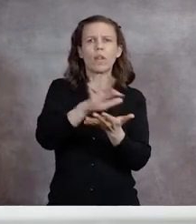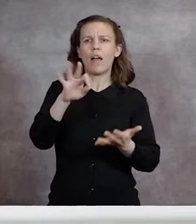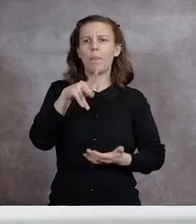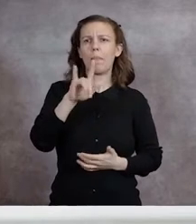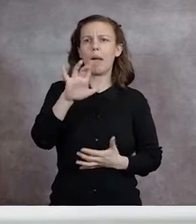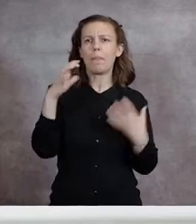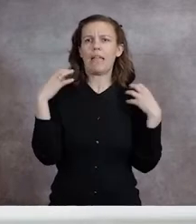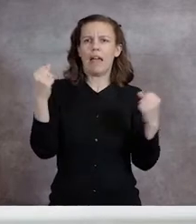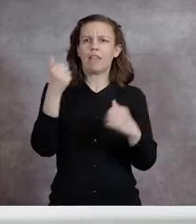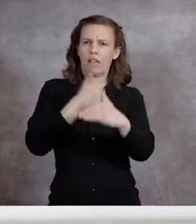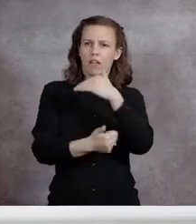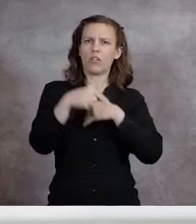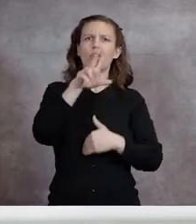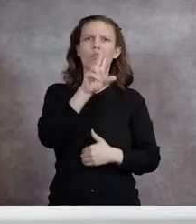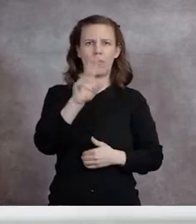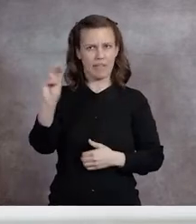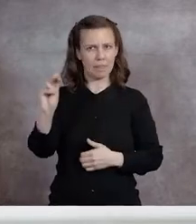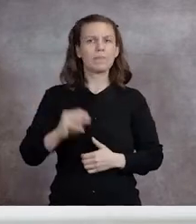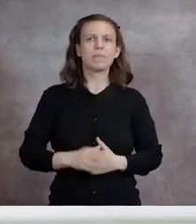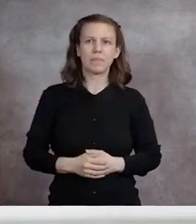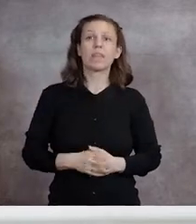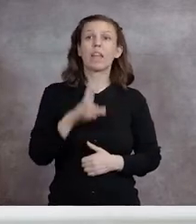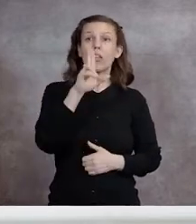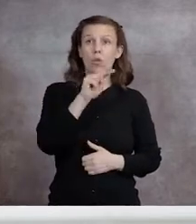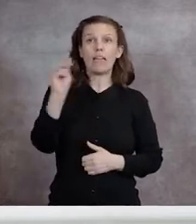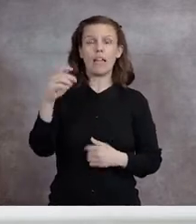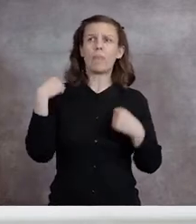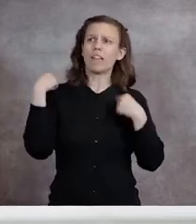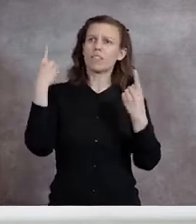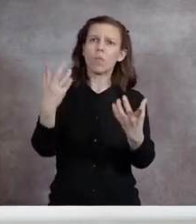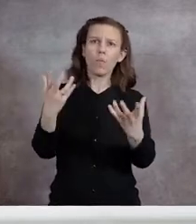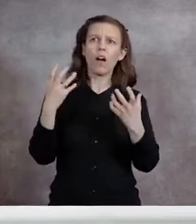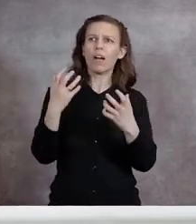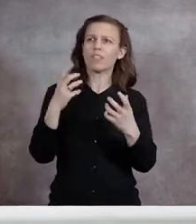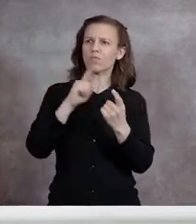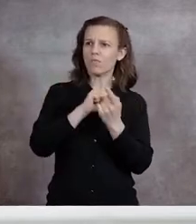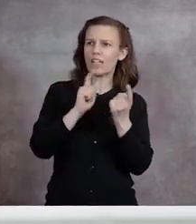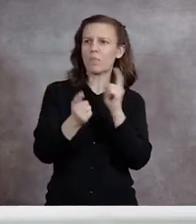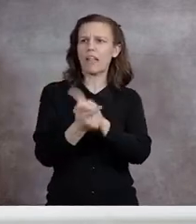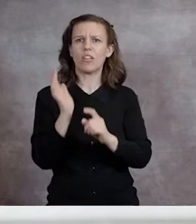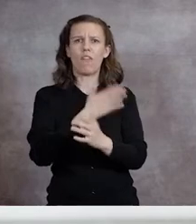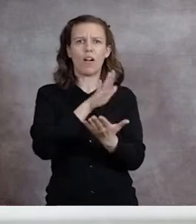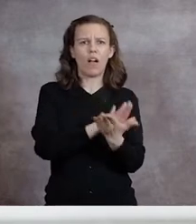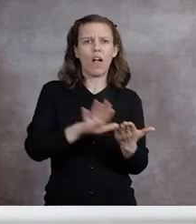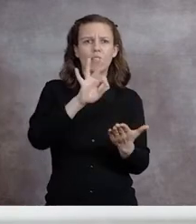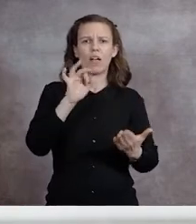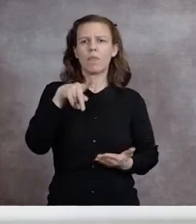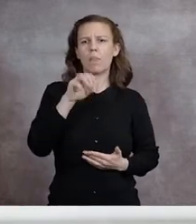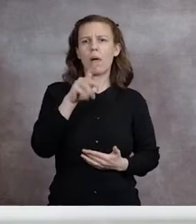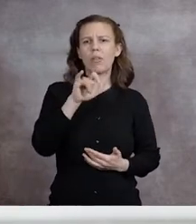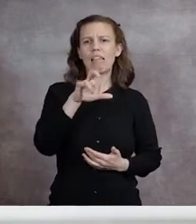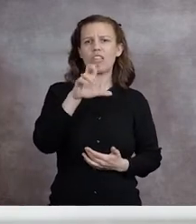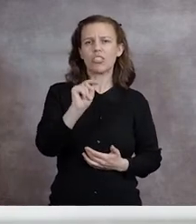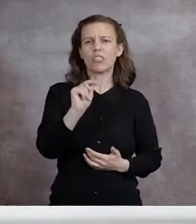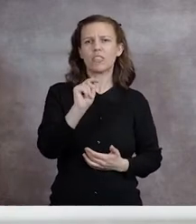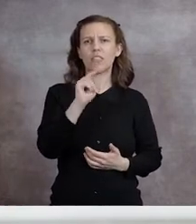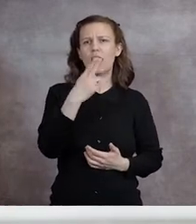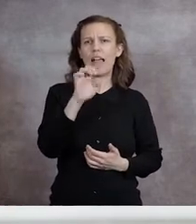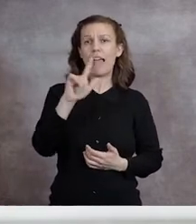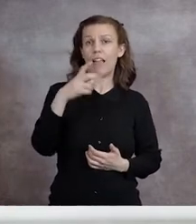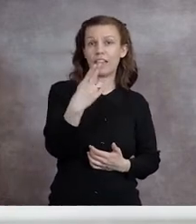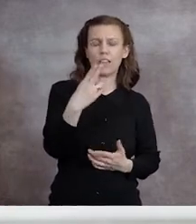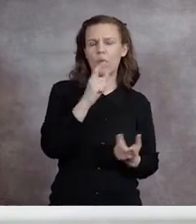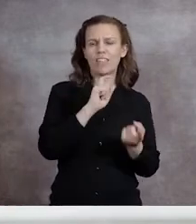Health to be housed at the University of New Mexico. UNM has long sought transformation of our College of Population Health